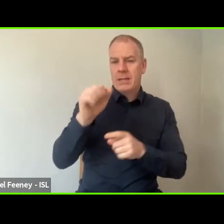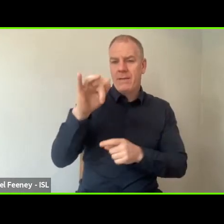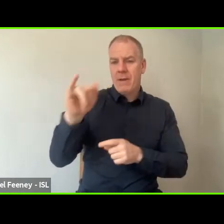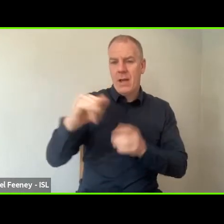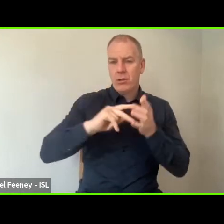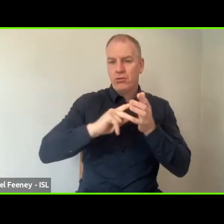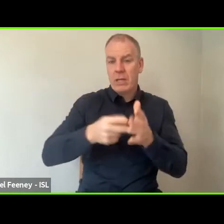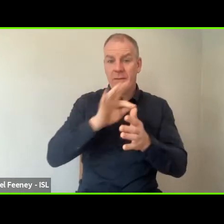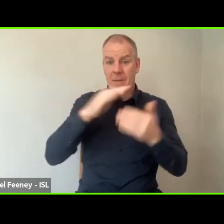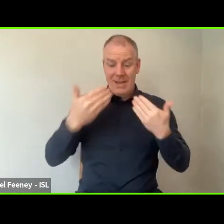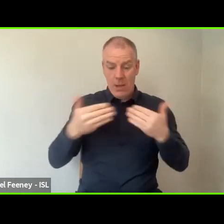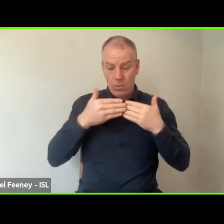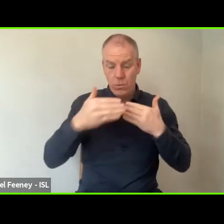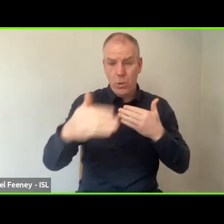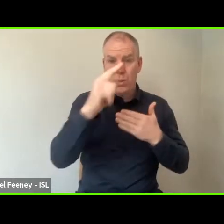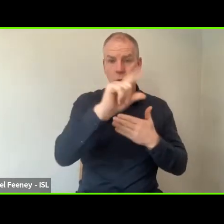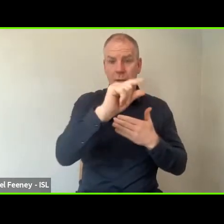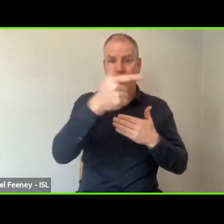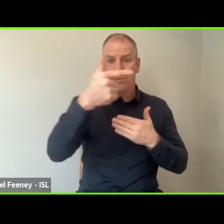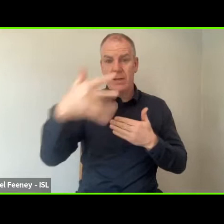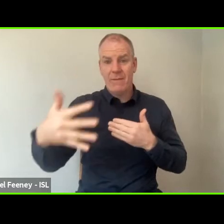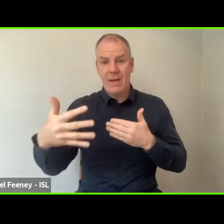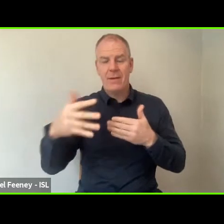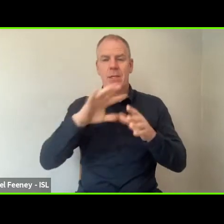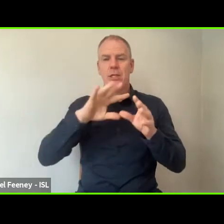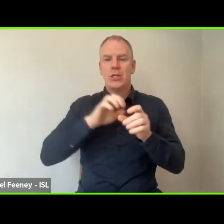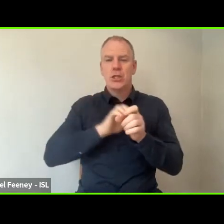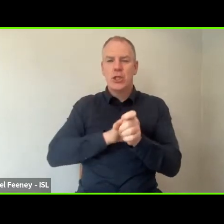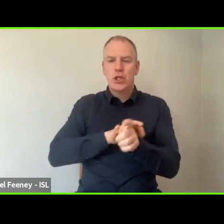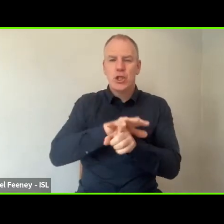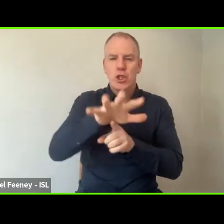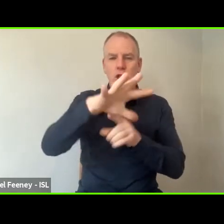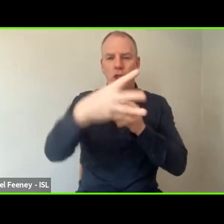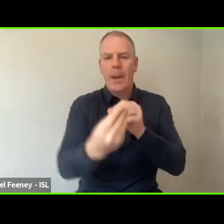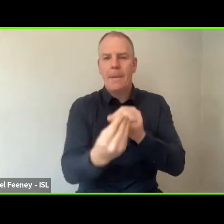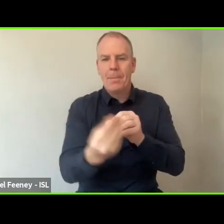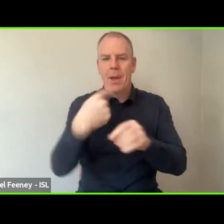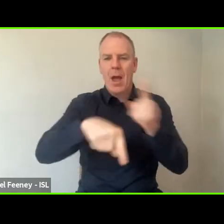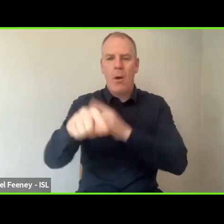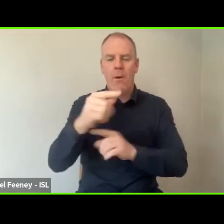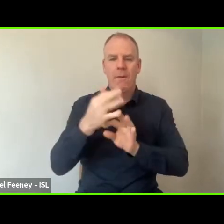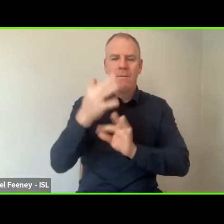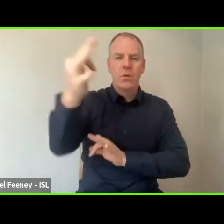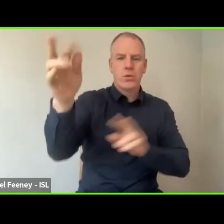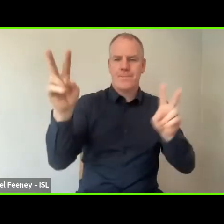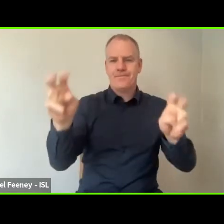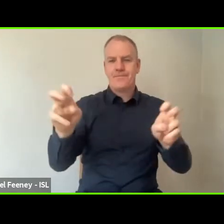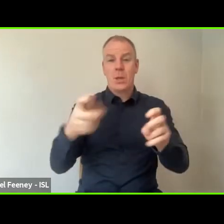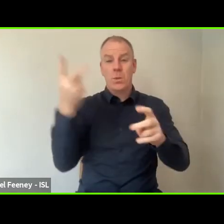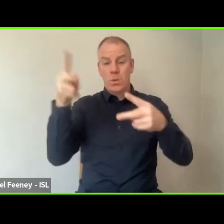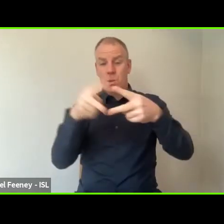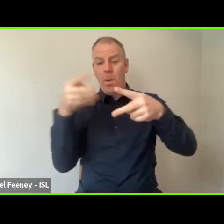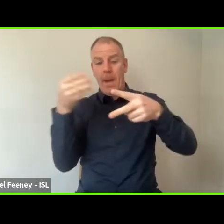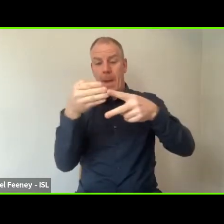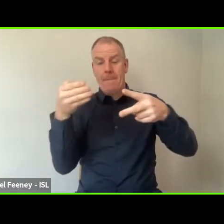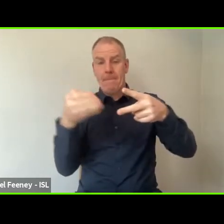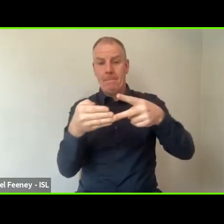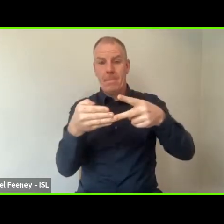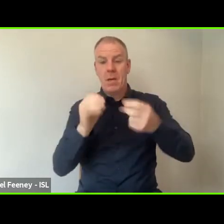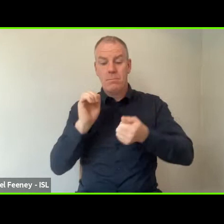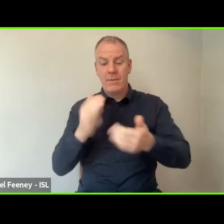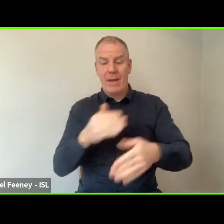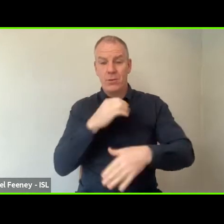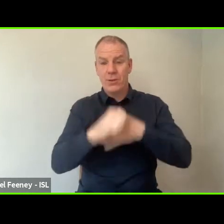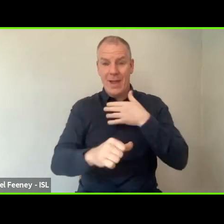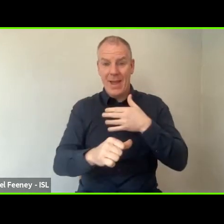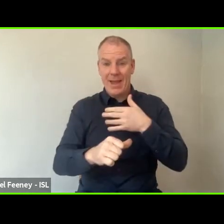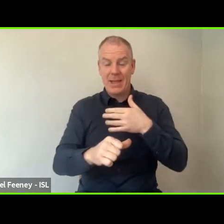strategy from now to 2025, shaping our future. Our two core ambitions to deliver today and prepare for